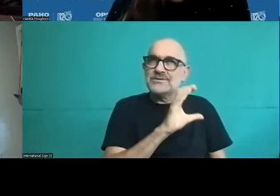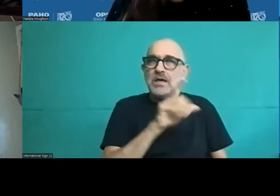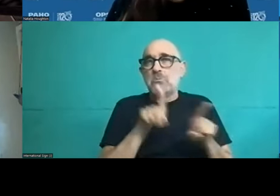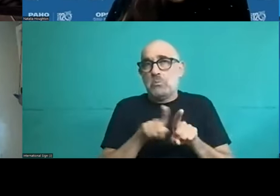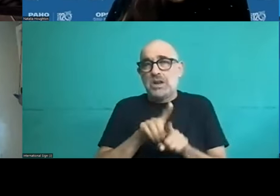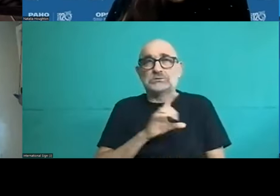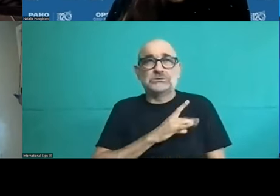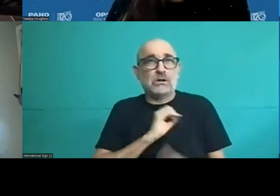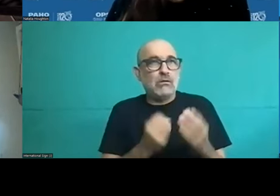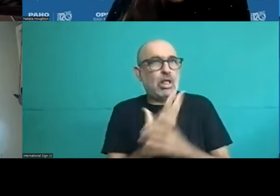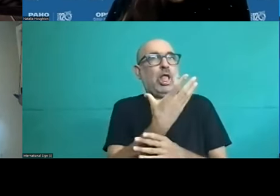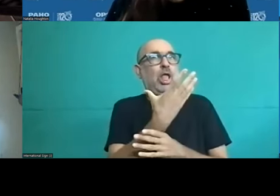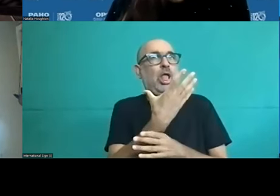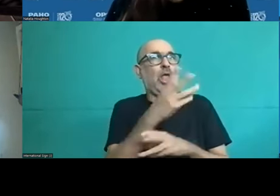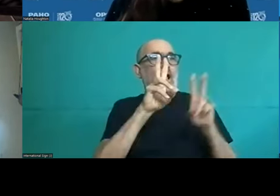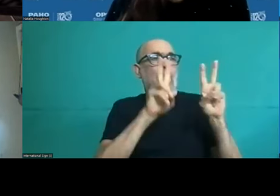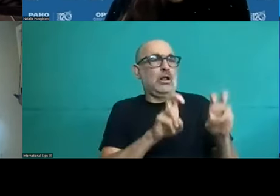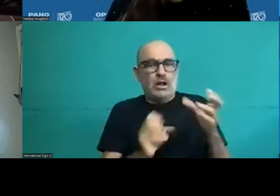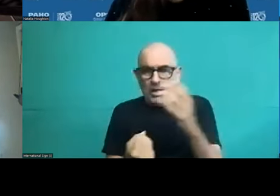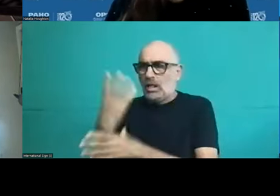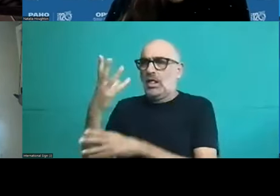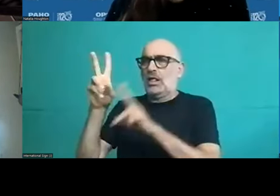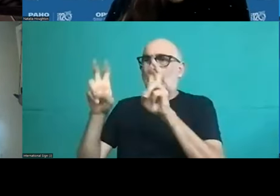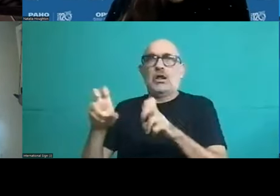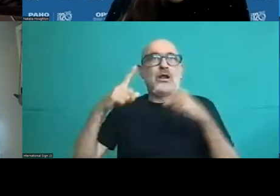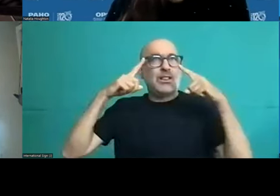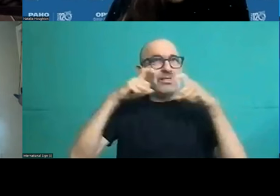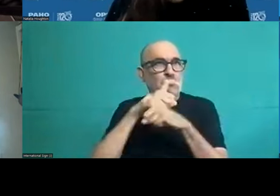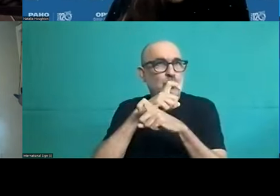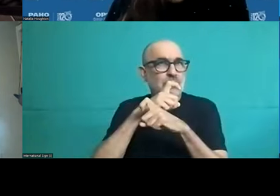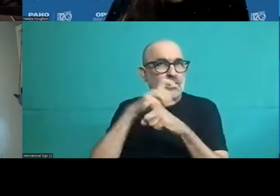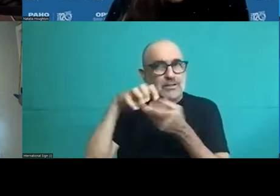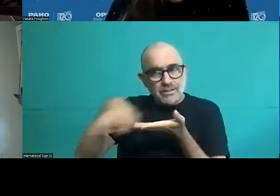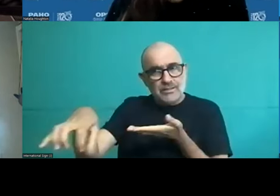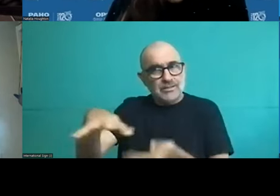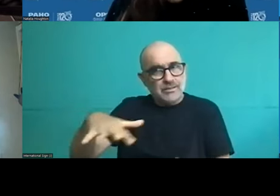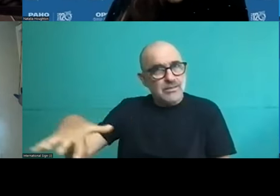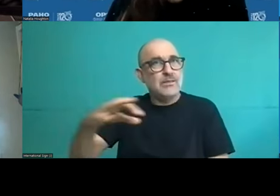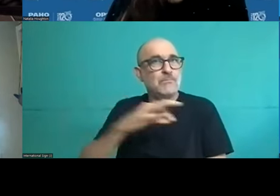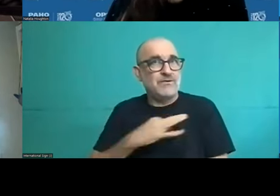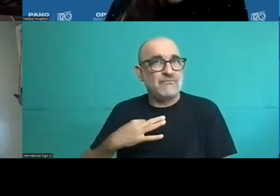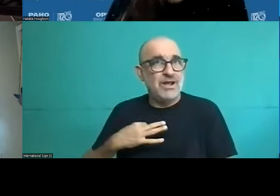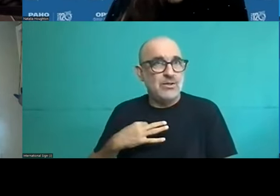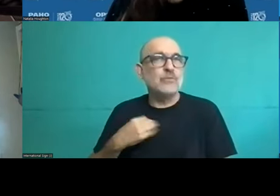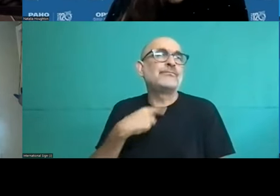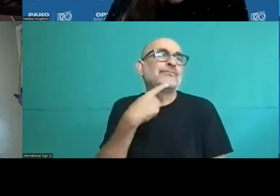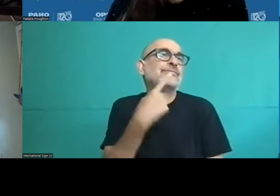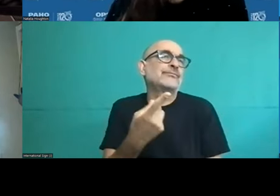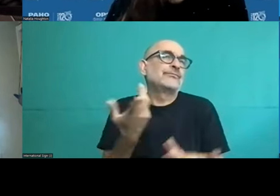access to health coverage. We should be able to